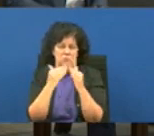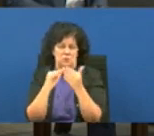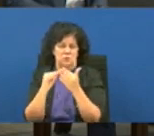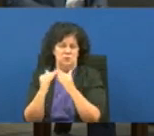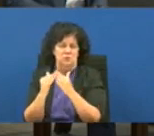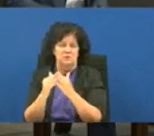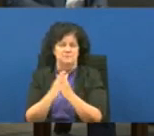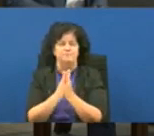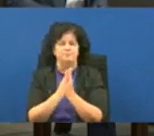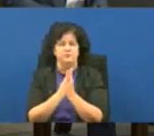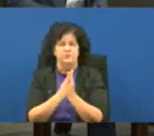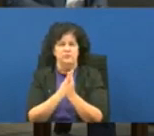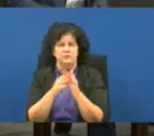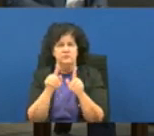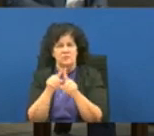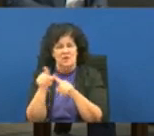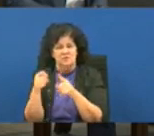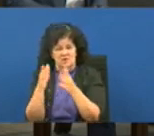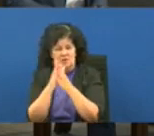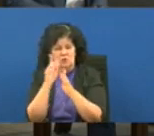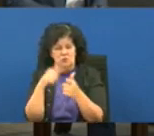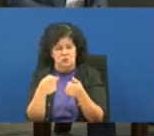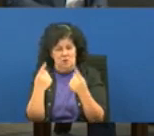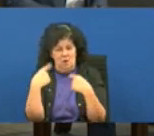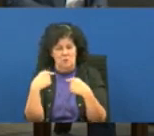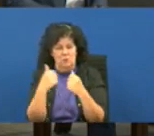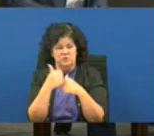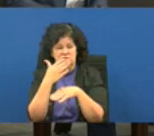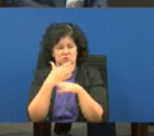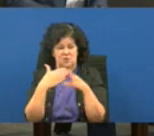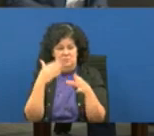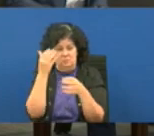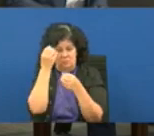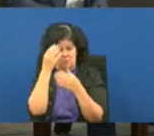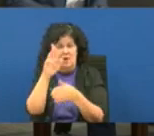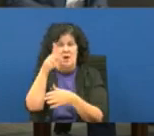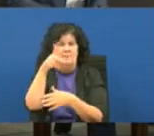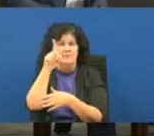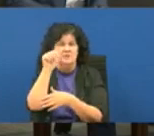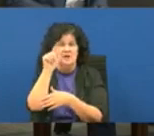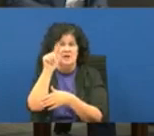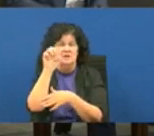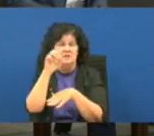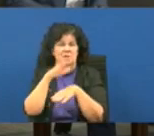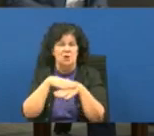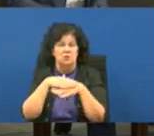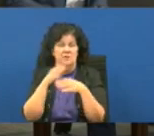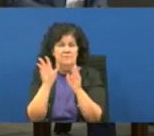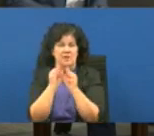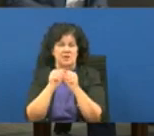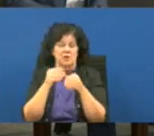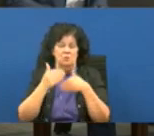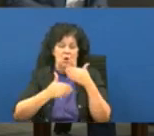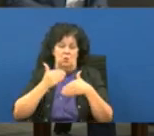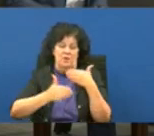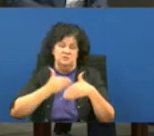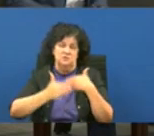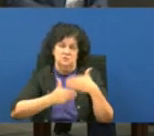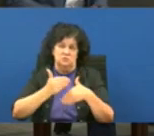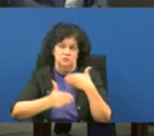that as a measure of come back with hopefully some updates on the progress of those meetings and where things stand